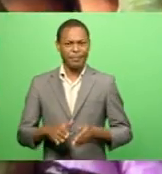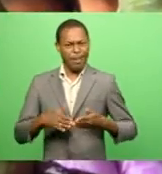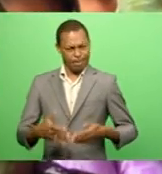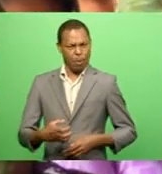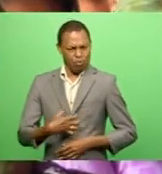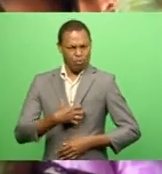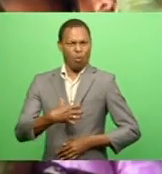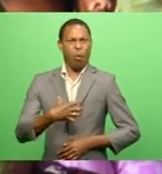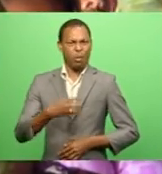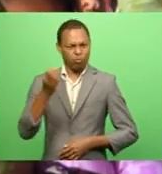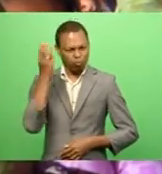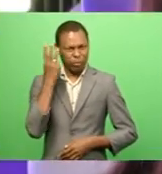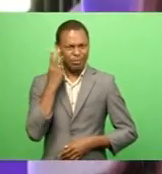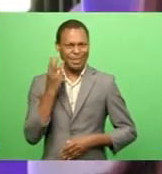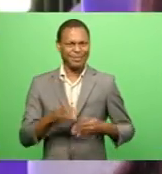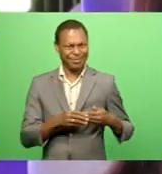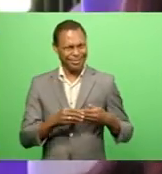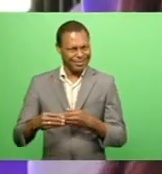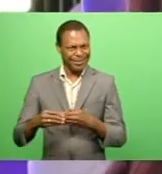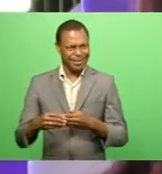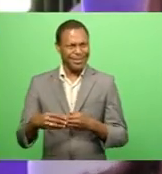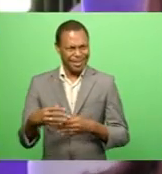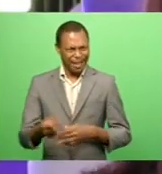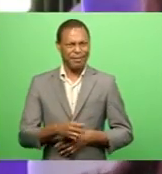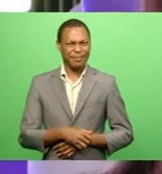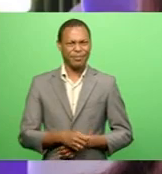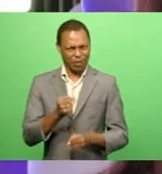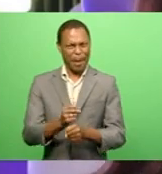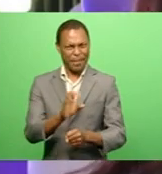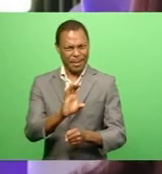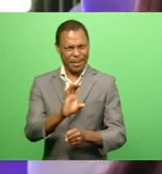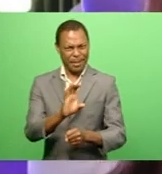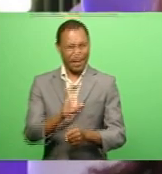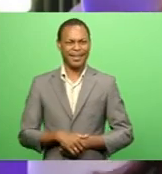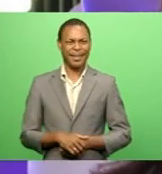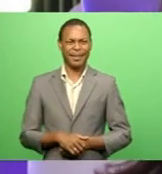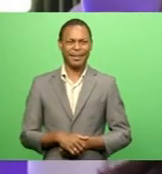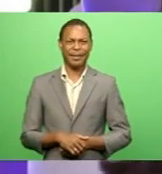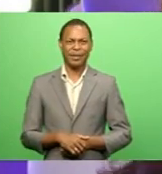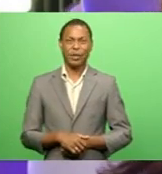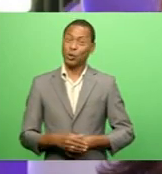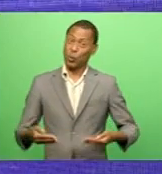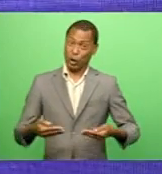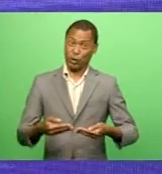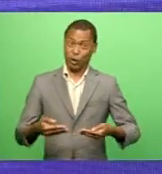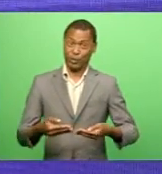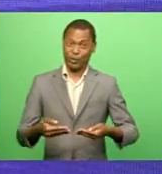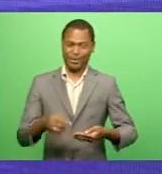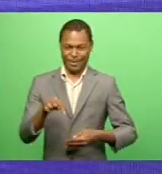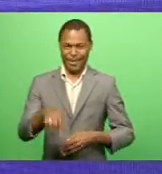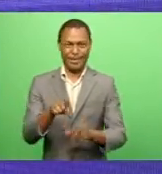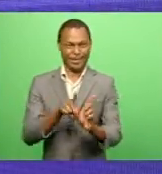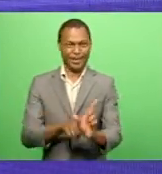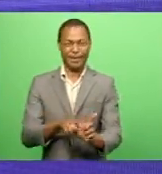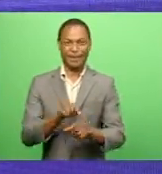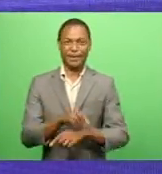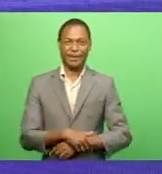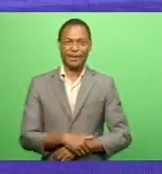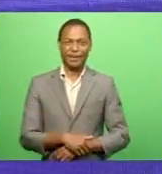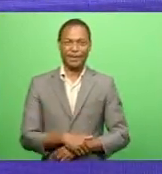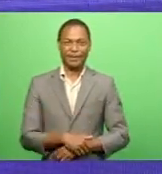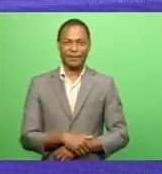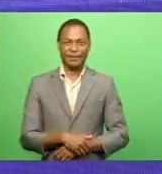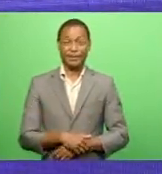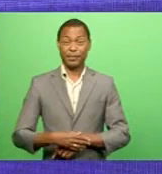female leaders in the company To drive the program And hence we're introducing it this year The